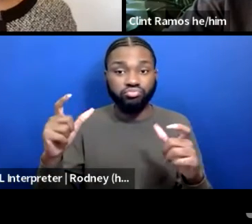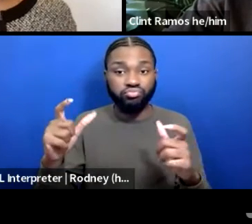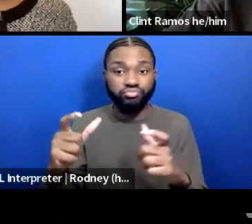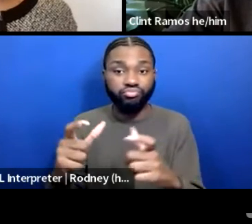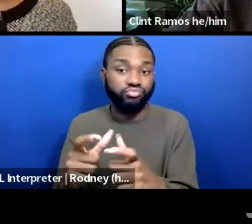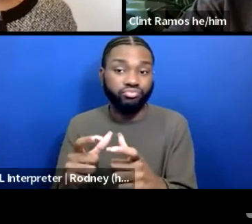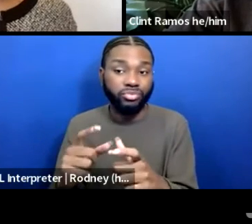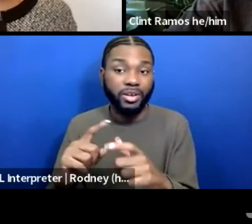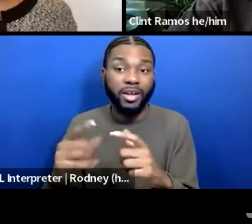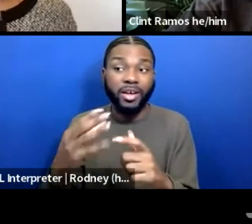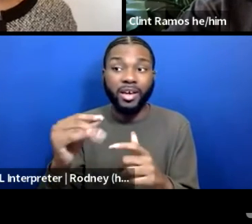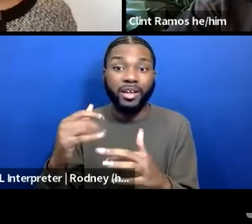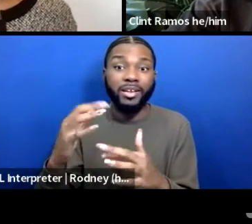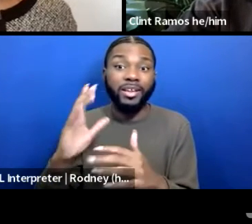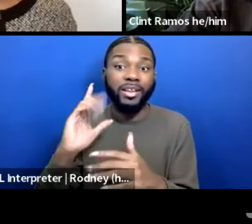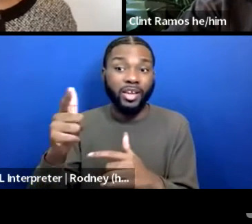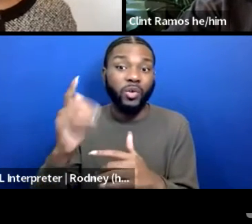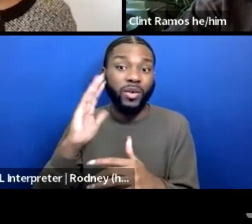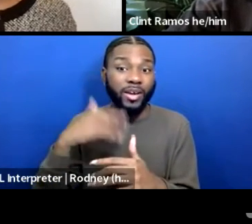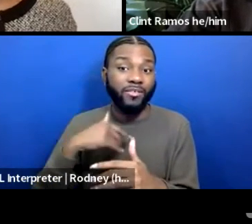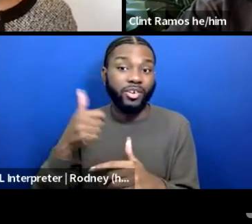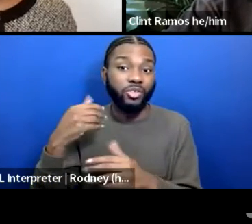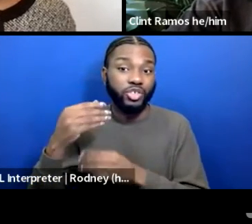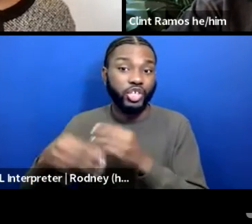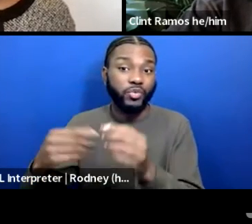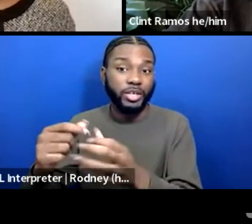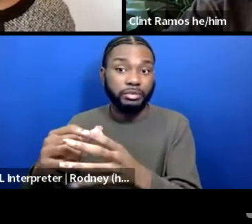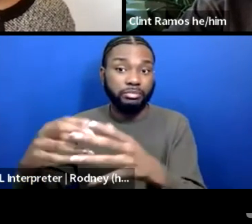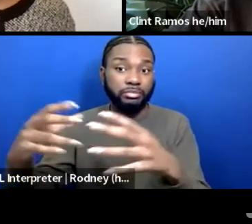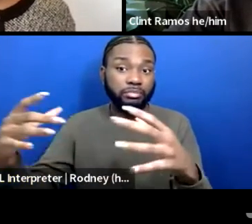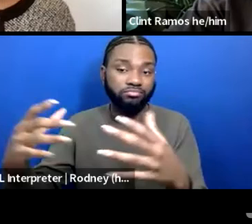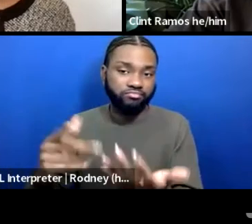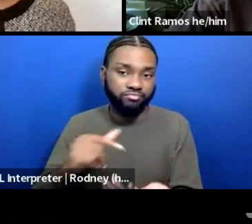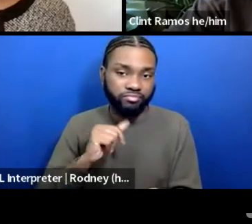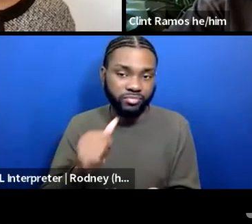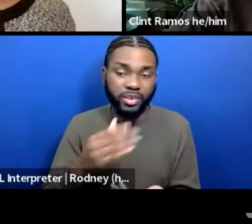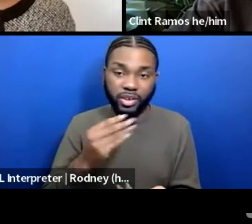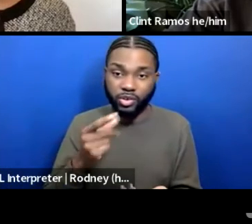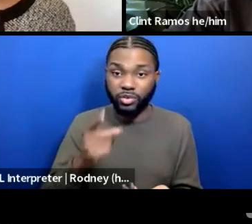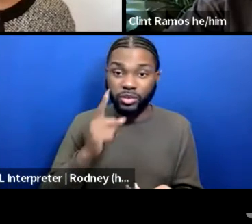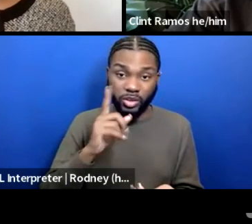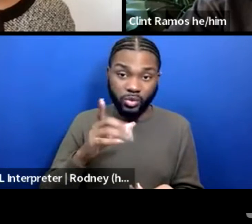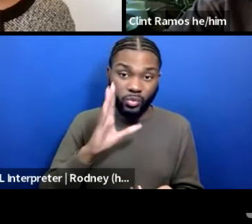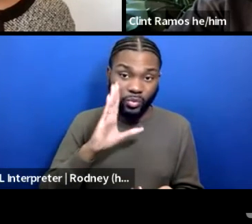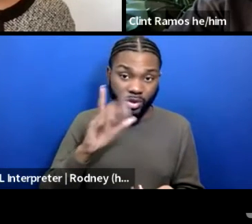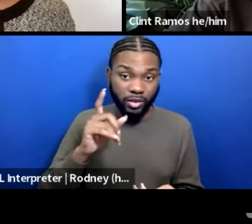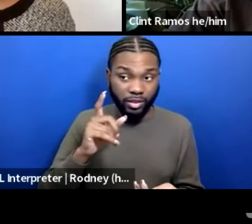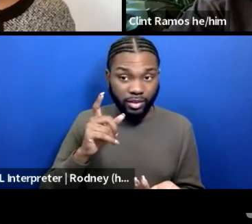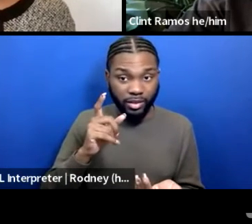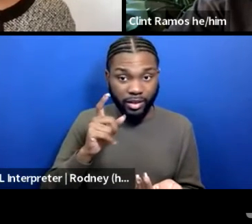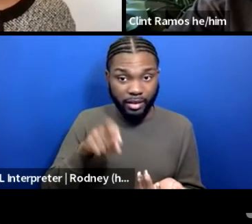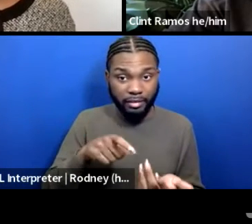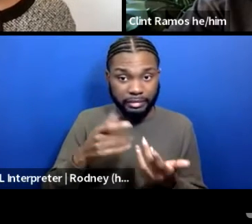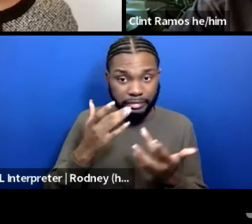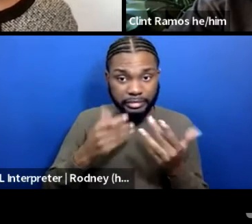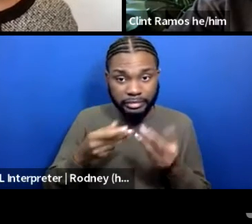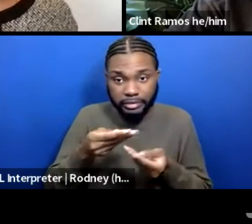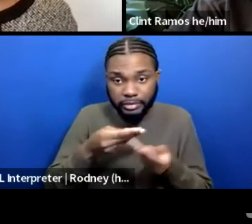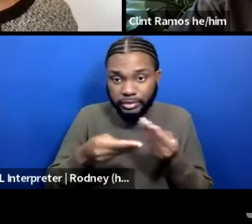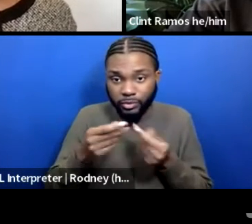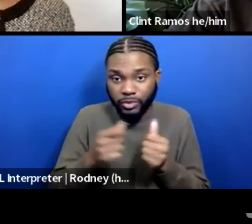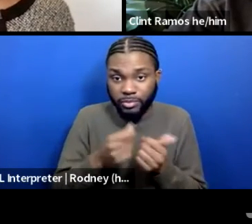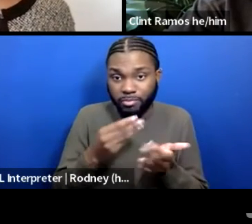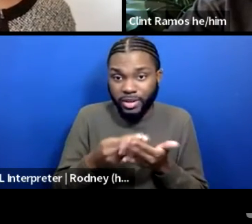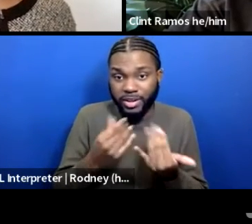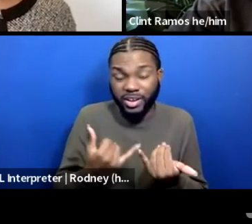replace them in the same way. And then you think you're going to have to make financial adjustments now, just wait. Uh,